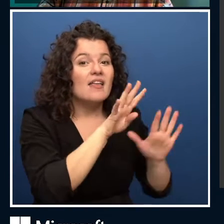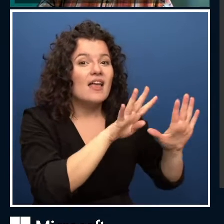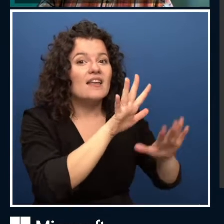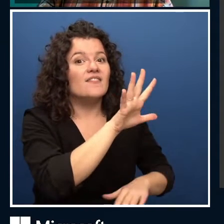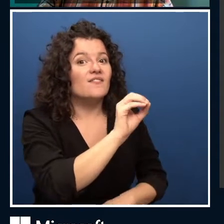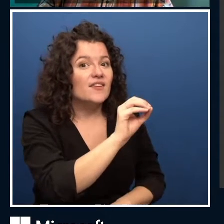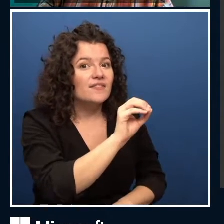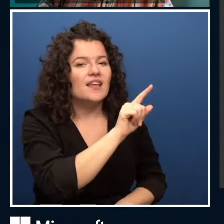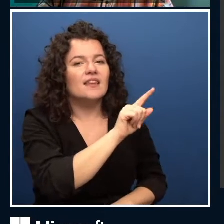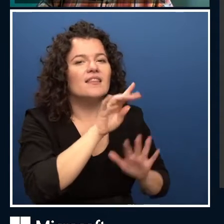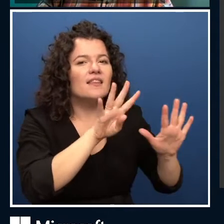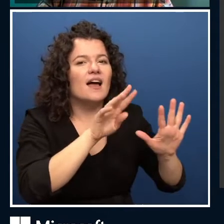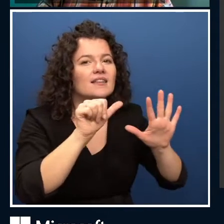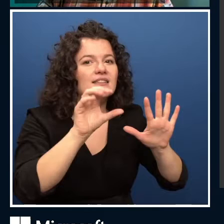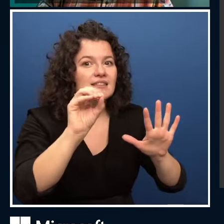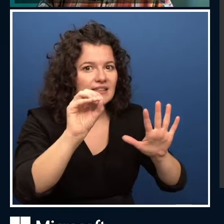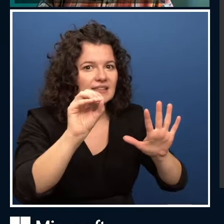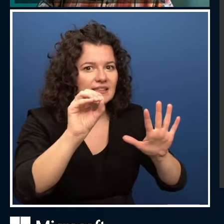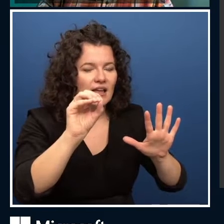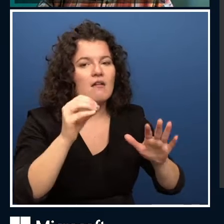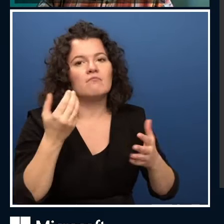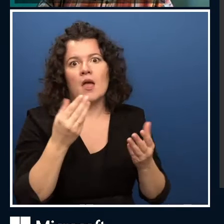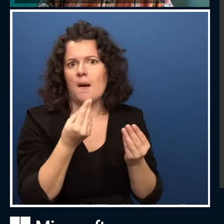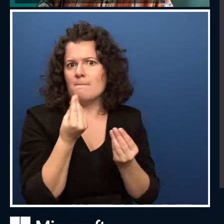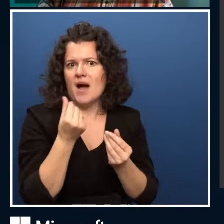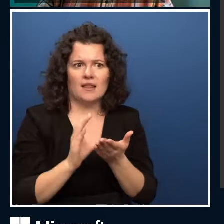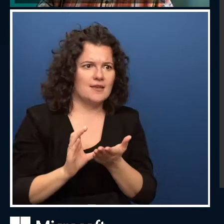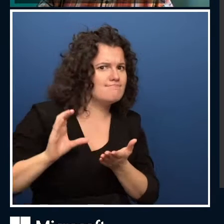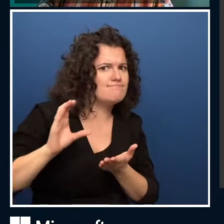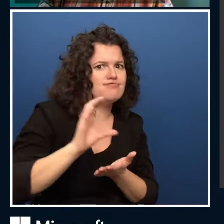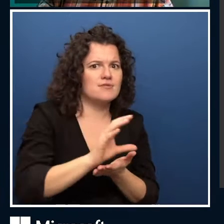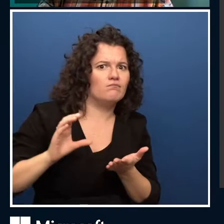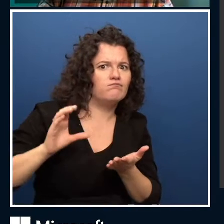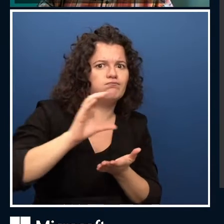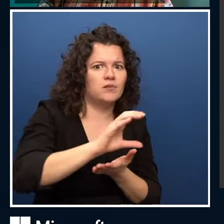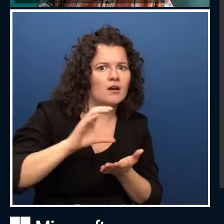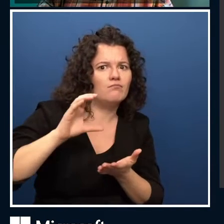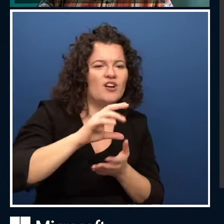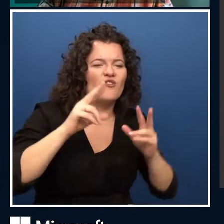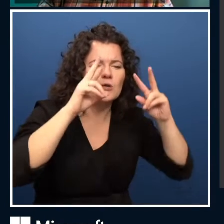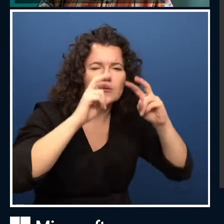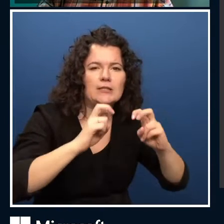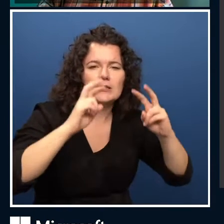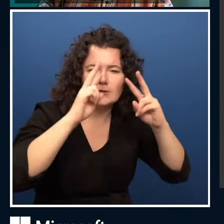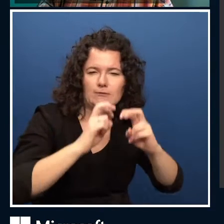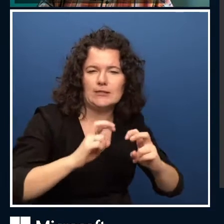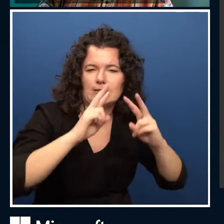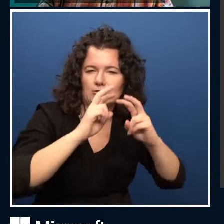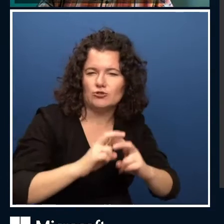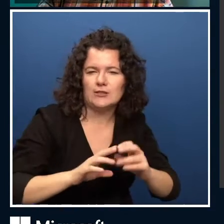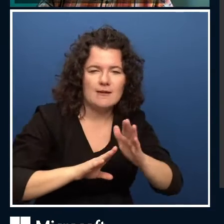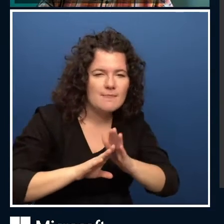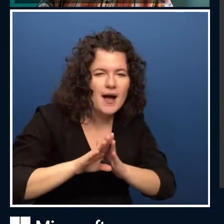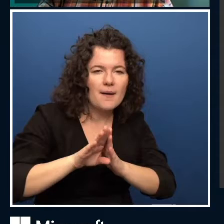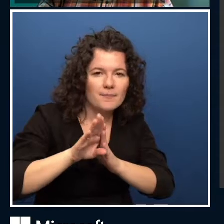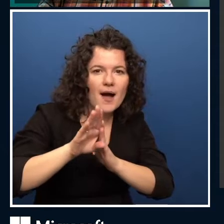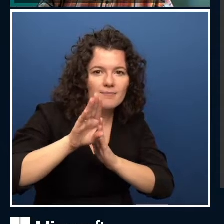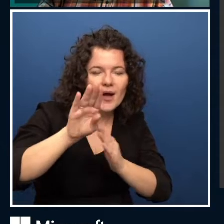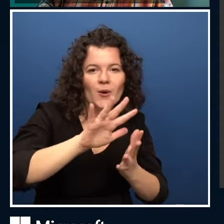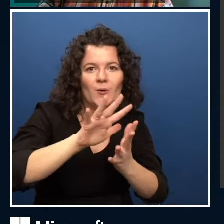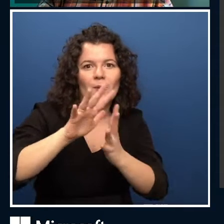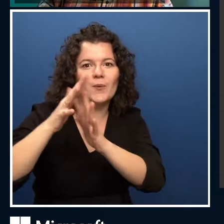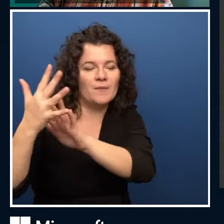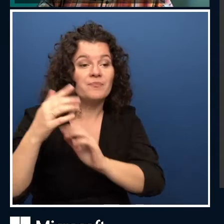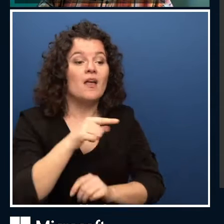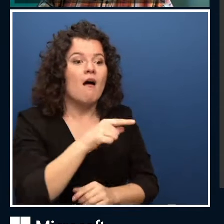AI research. And that was when people were getting excited. But as with anything, when we get excited, and we maybe don't see the results we expect,